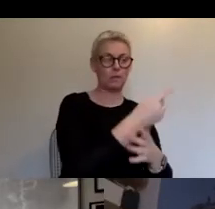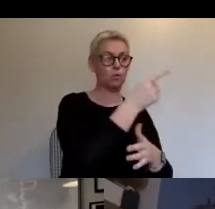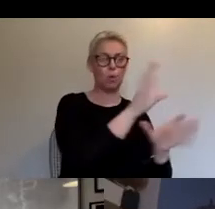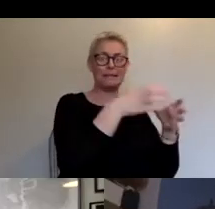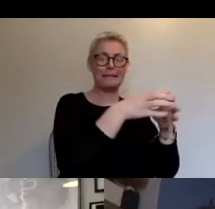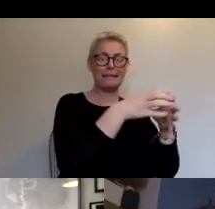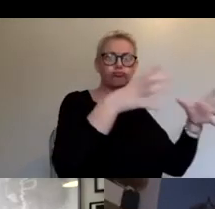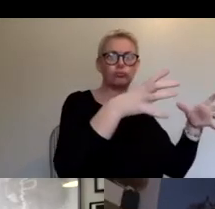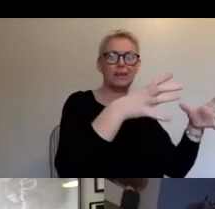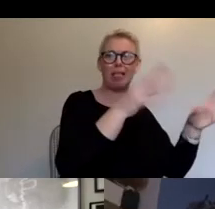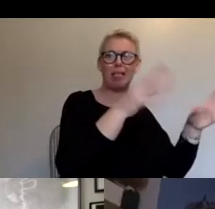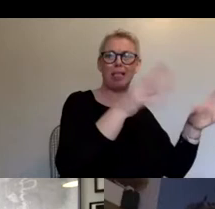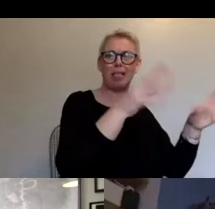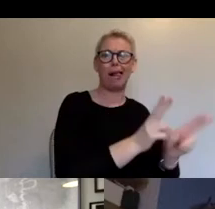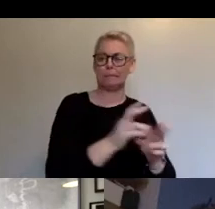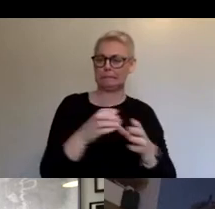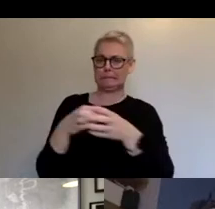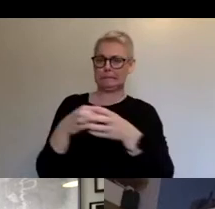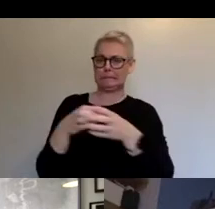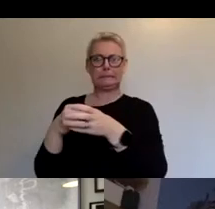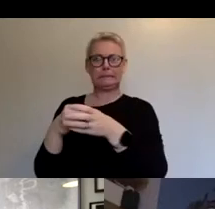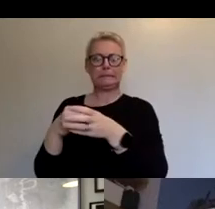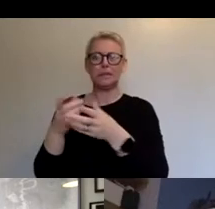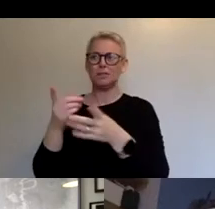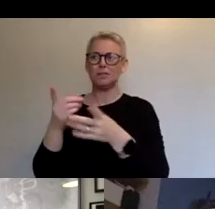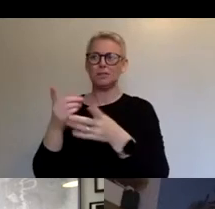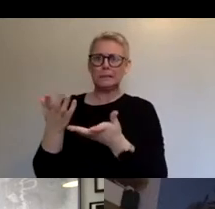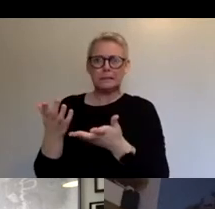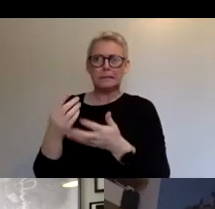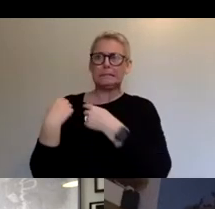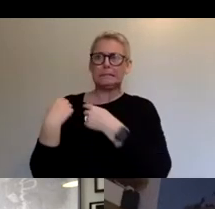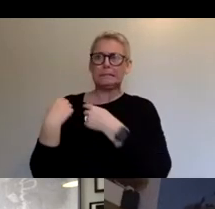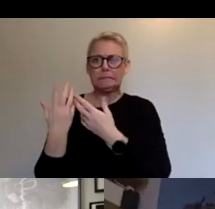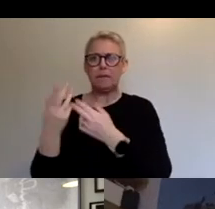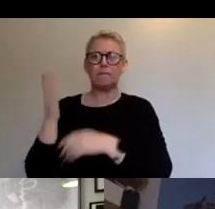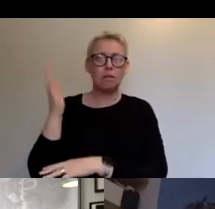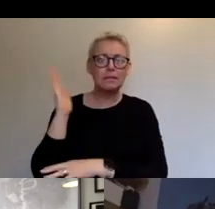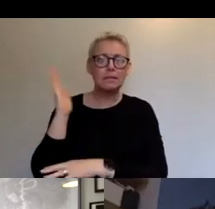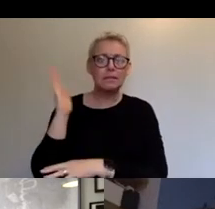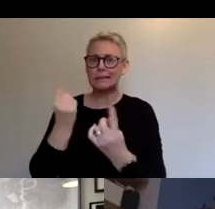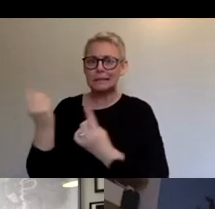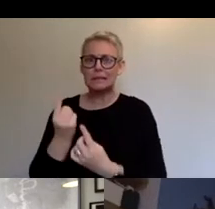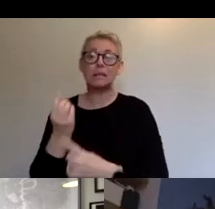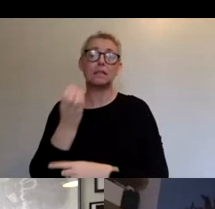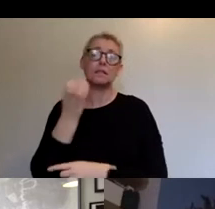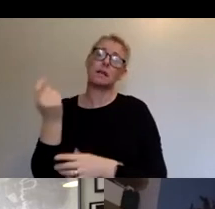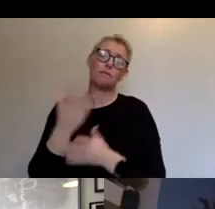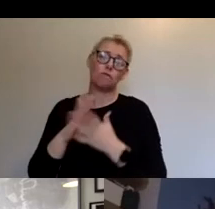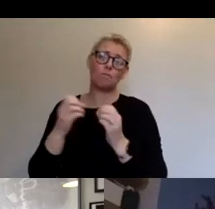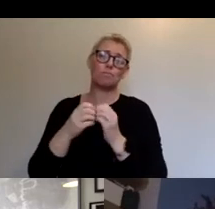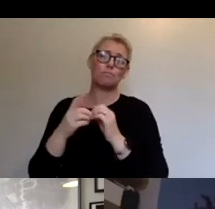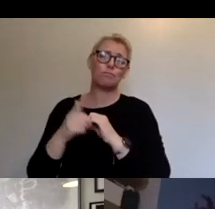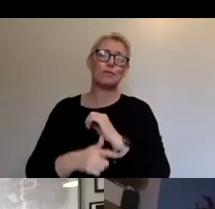there. So we relied heavily on volunteers. Some of those volunteers came from the Bristol Arts Channel, but I relied heavily on